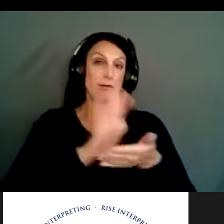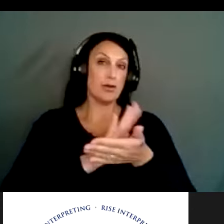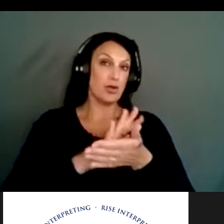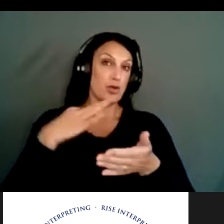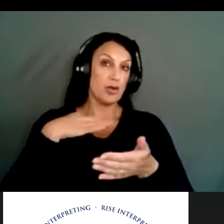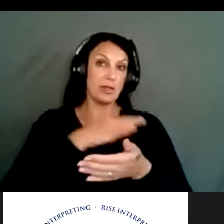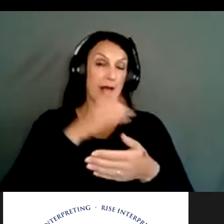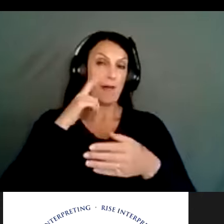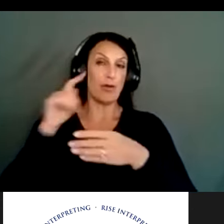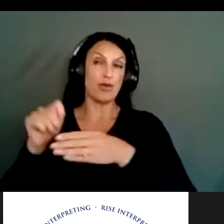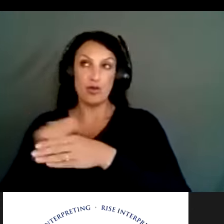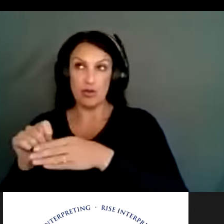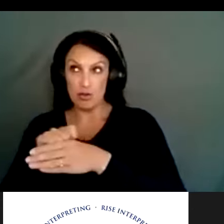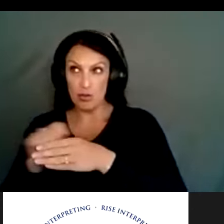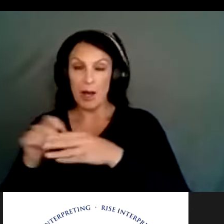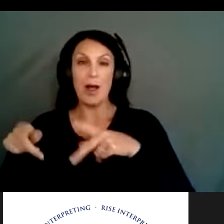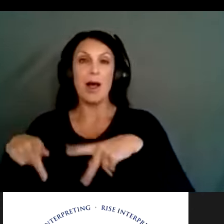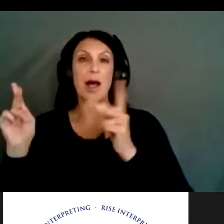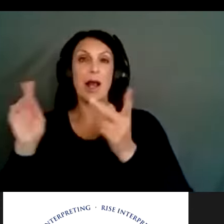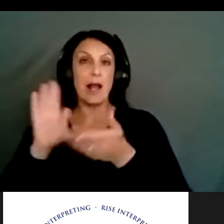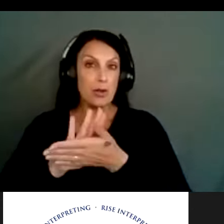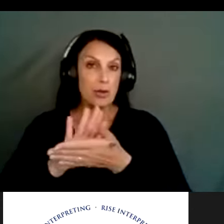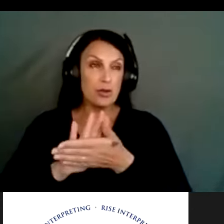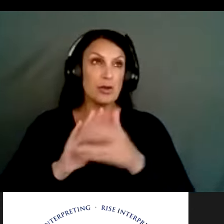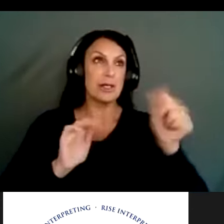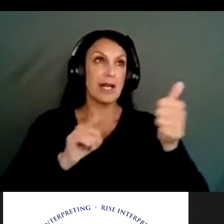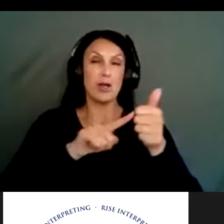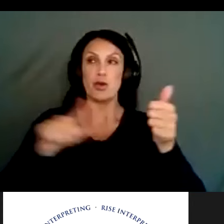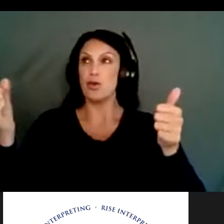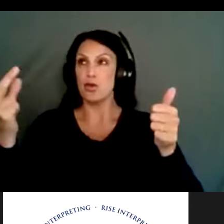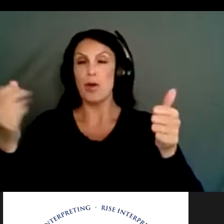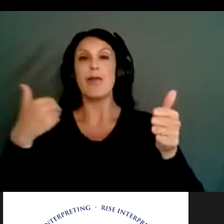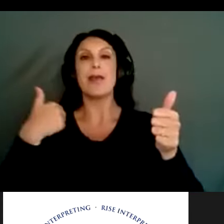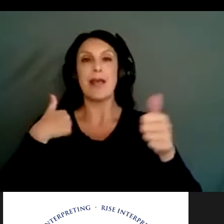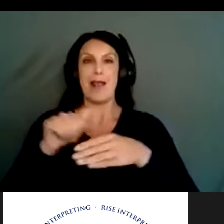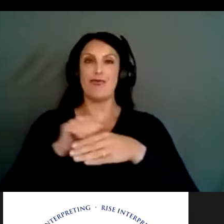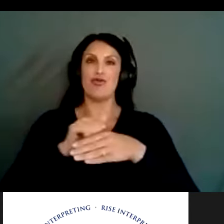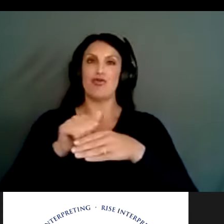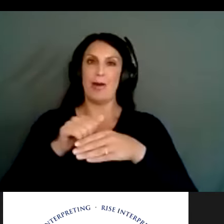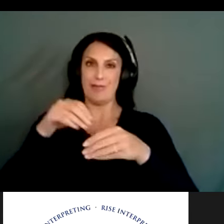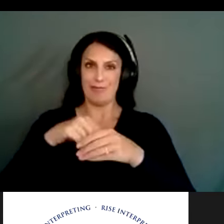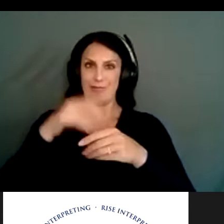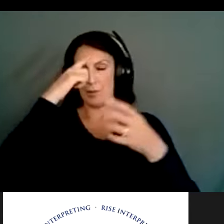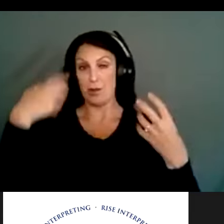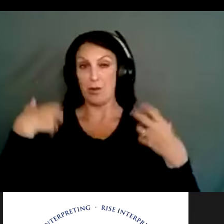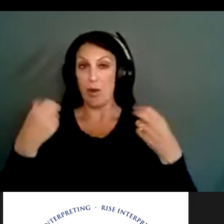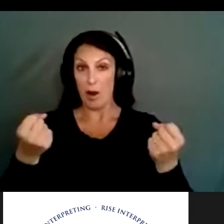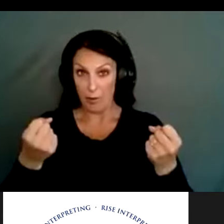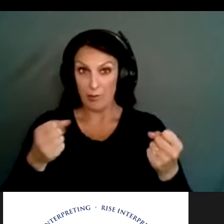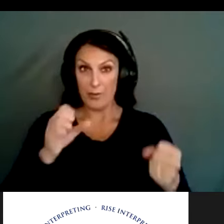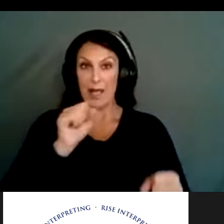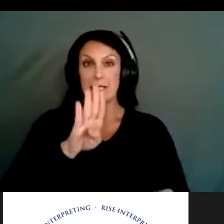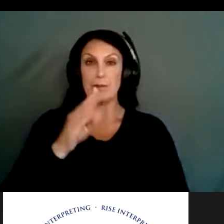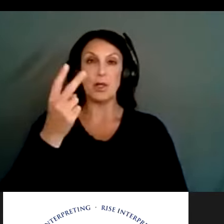training and allowing students grade 10 through 12 to undergo training of mental health. And then in addition to that, there's SB